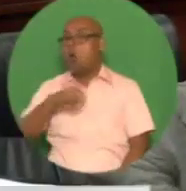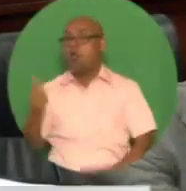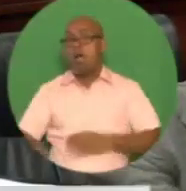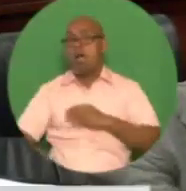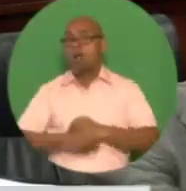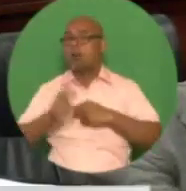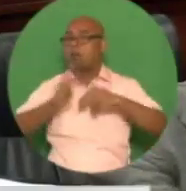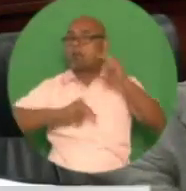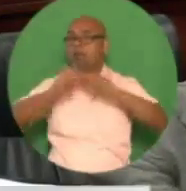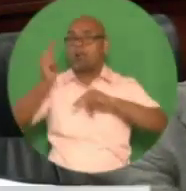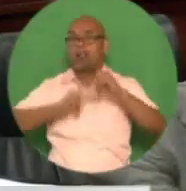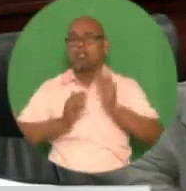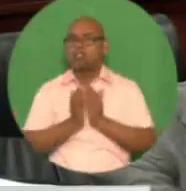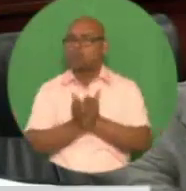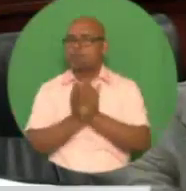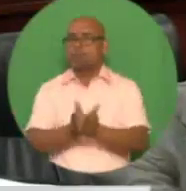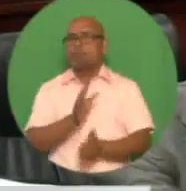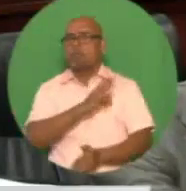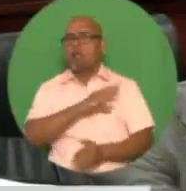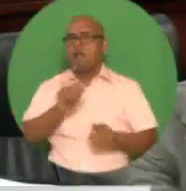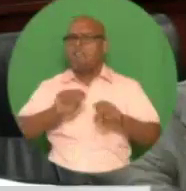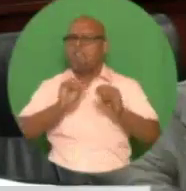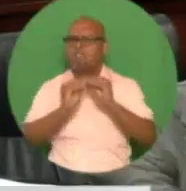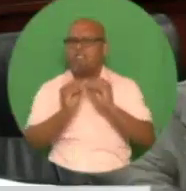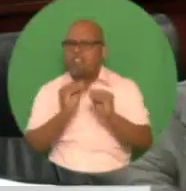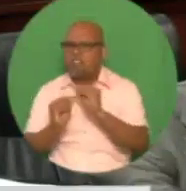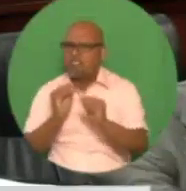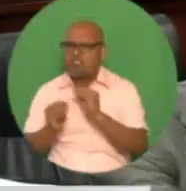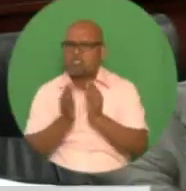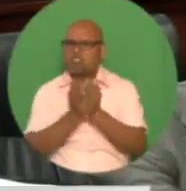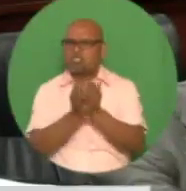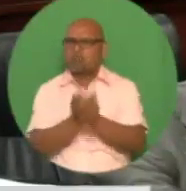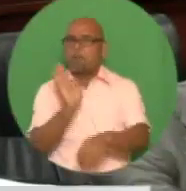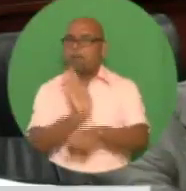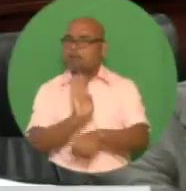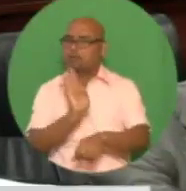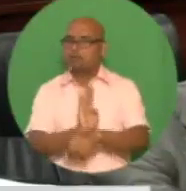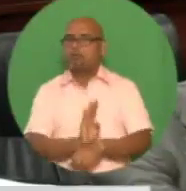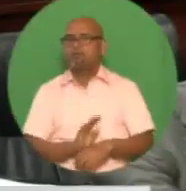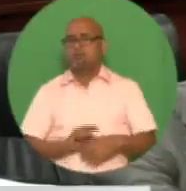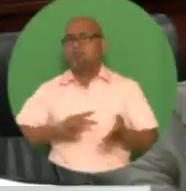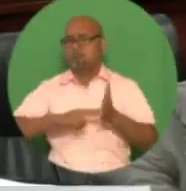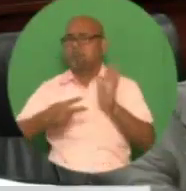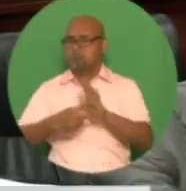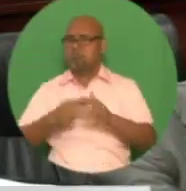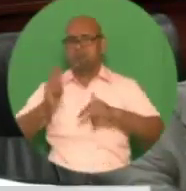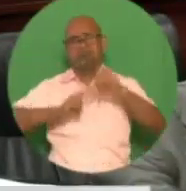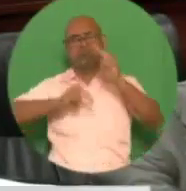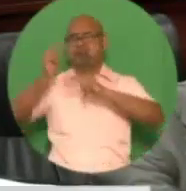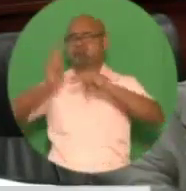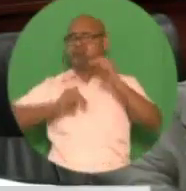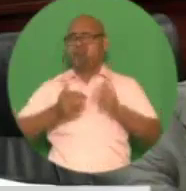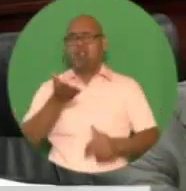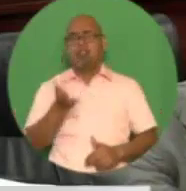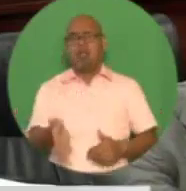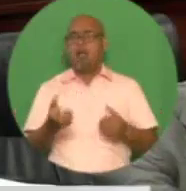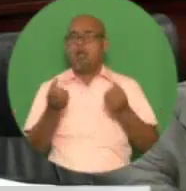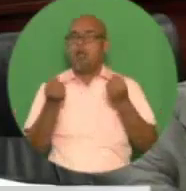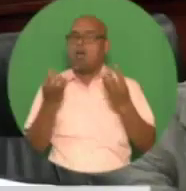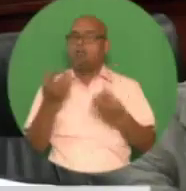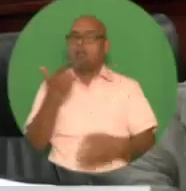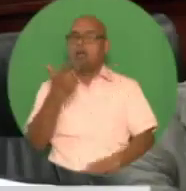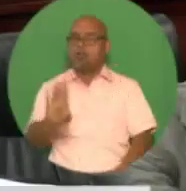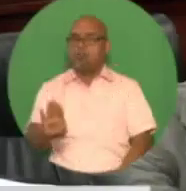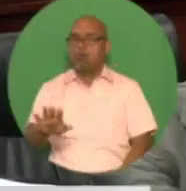and repairing business. Madam Speaker, significant construction activity will be undertaken to facilitate